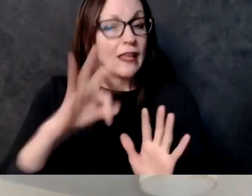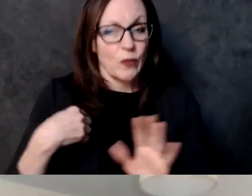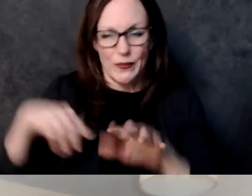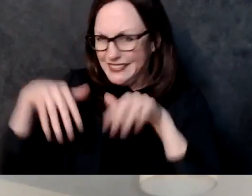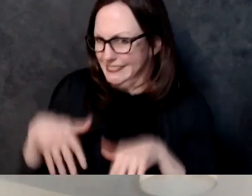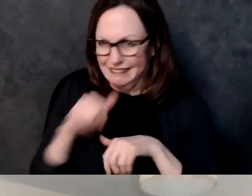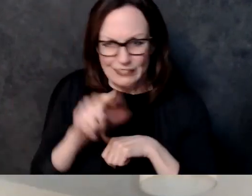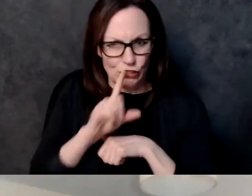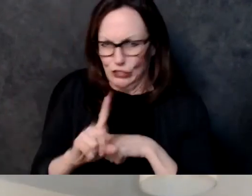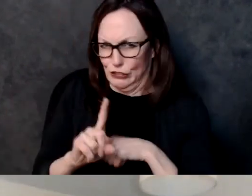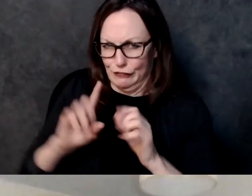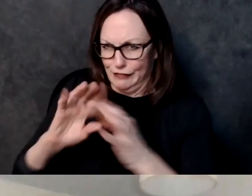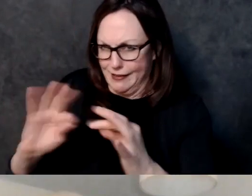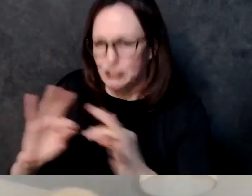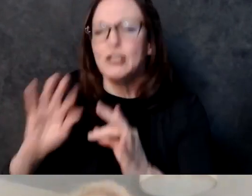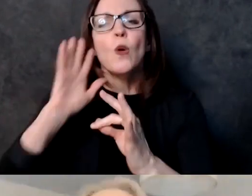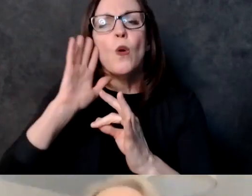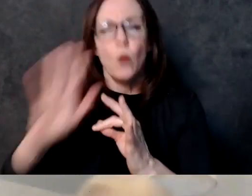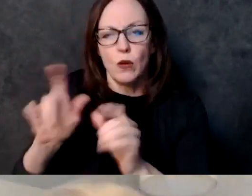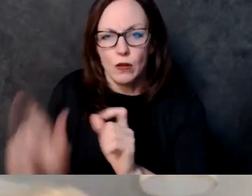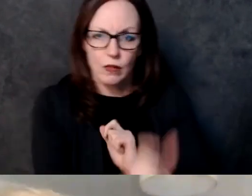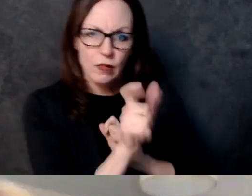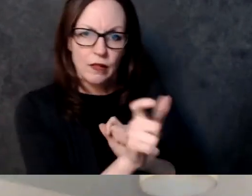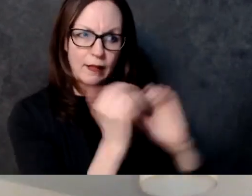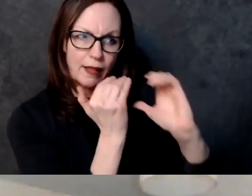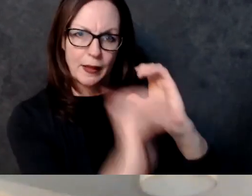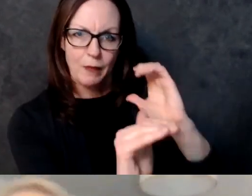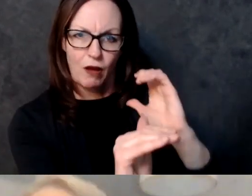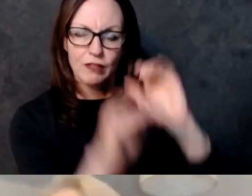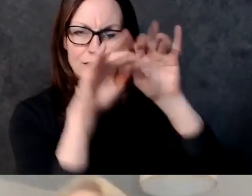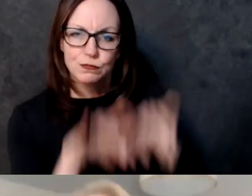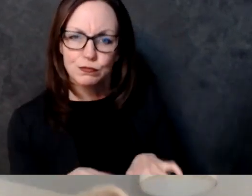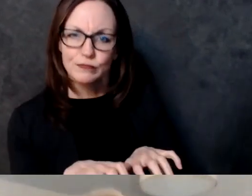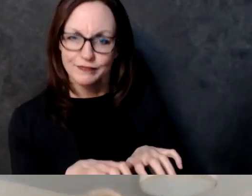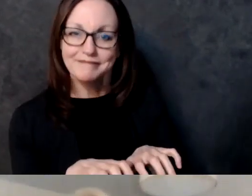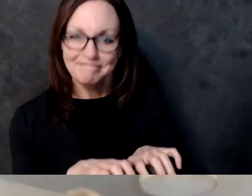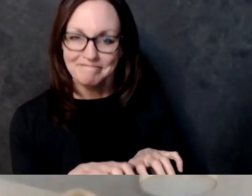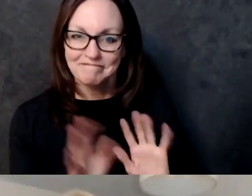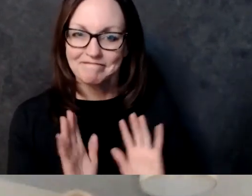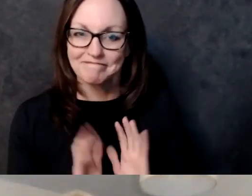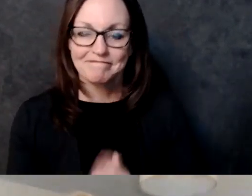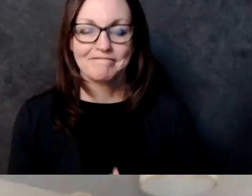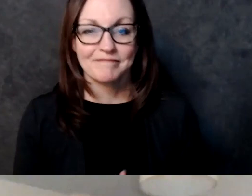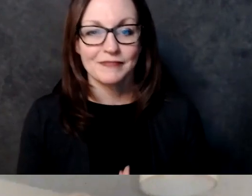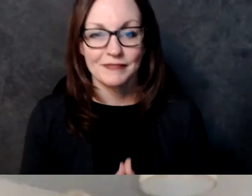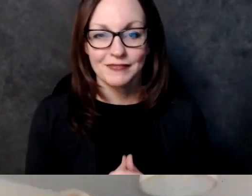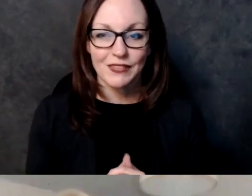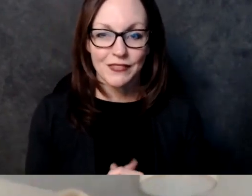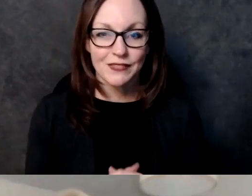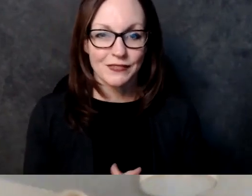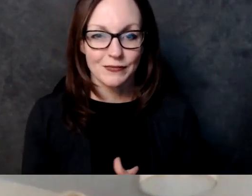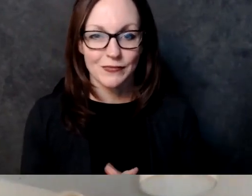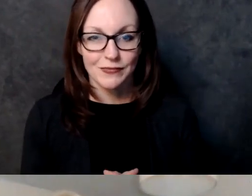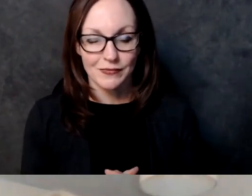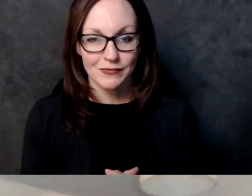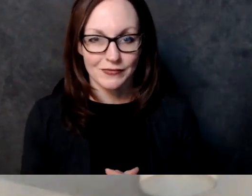default answer of like that's great we'll have to look at it and and come back to you um so um so the next two are